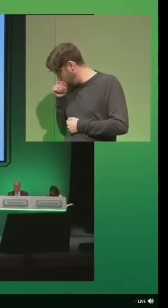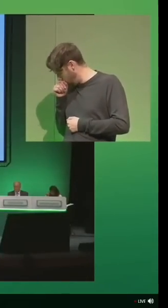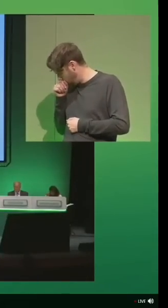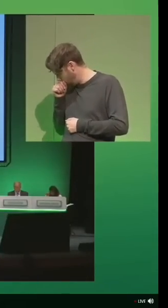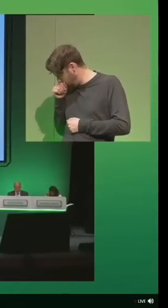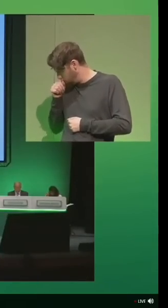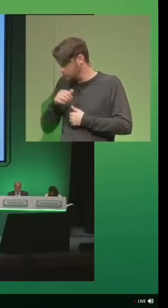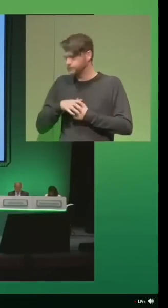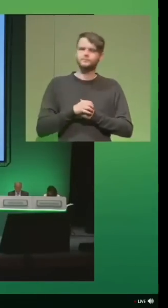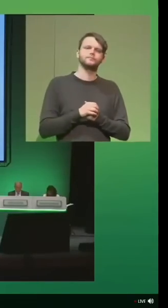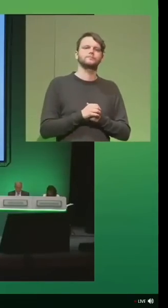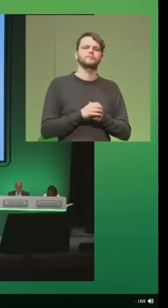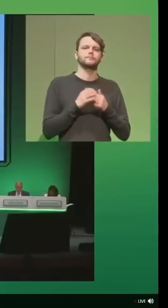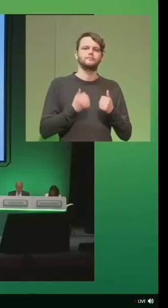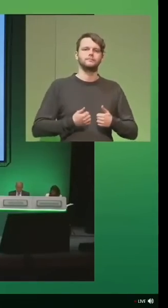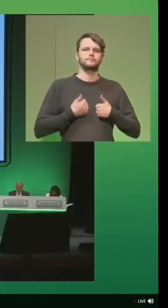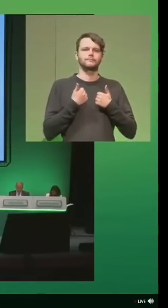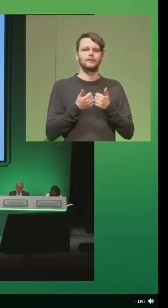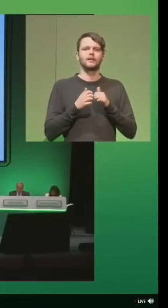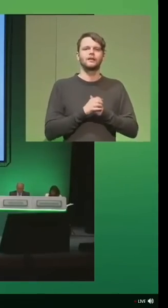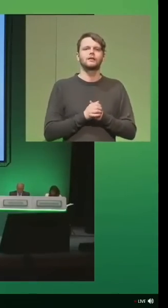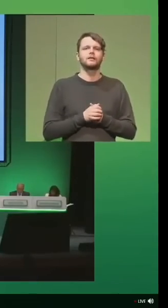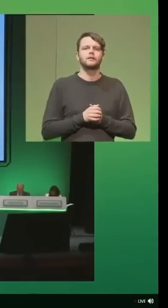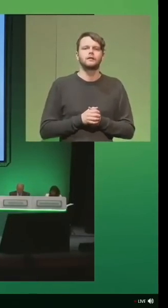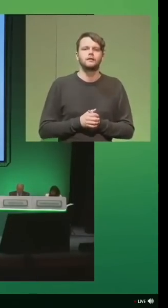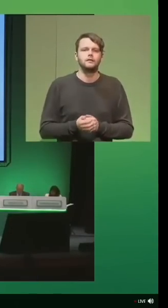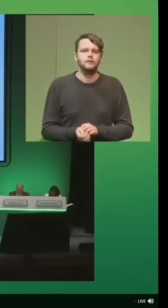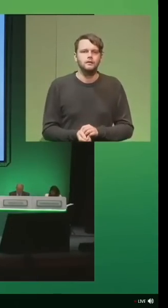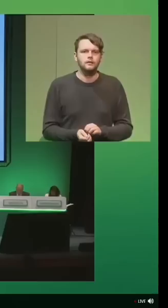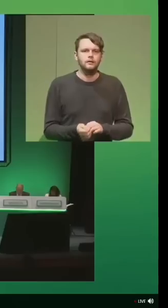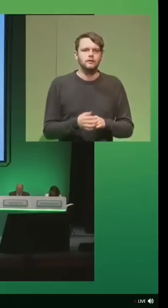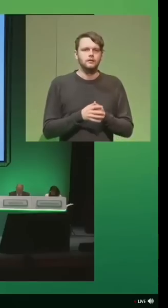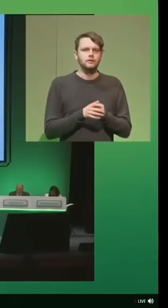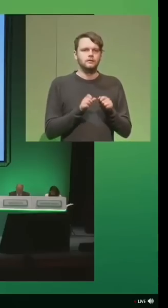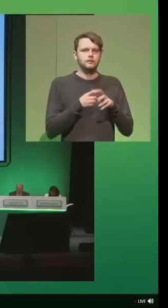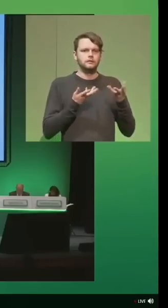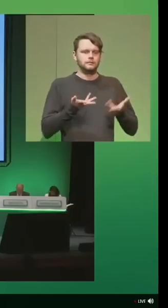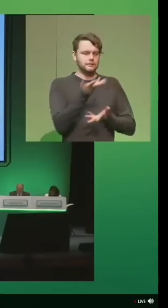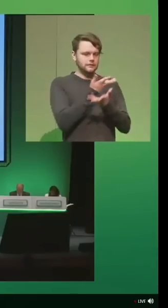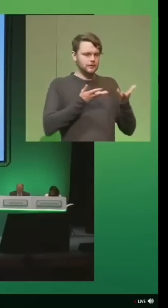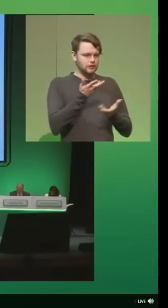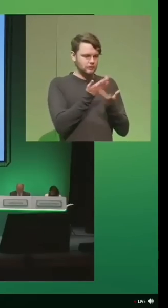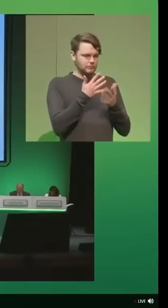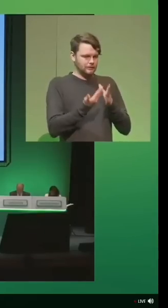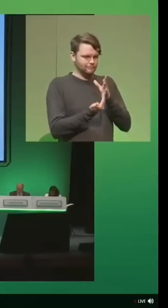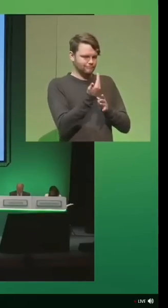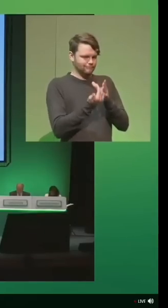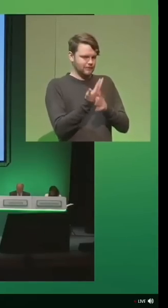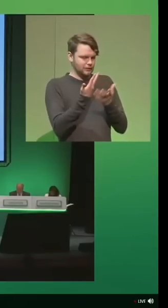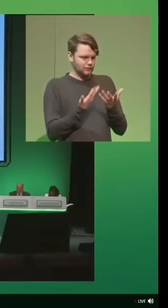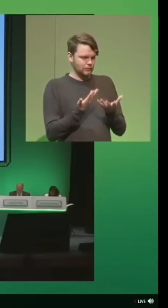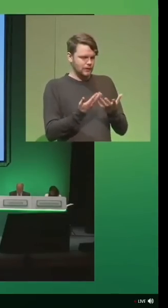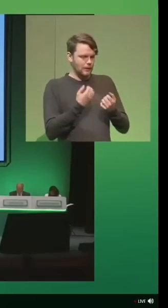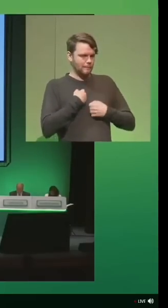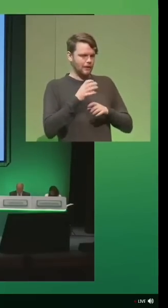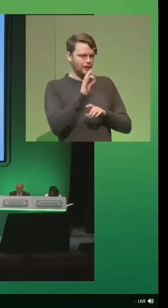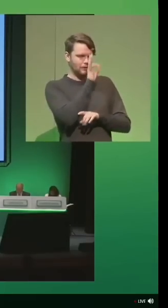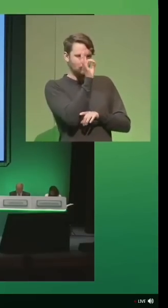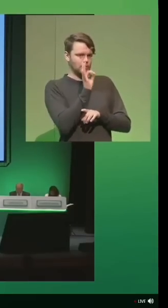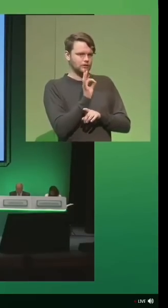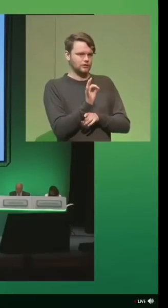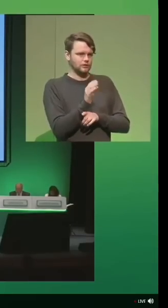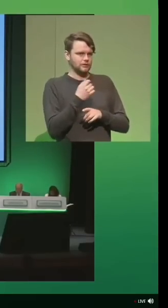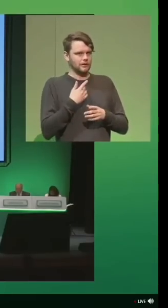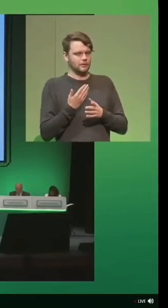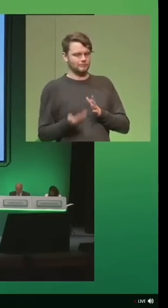Good afternoon, Chairman and fellow shareholders. As the discussion has developed here today, my question has got a